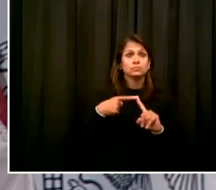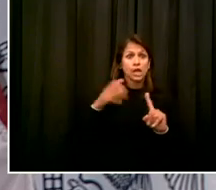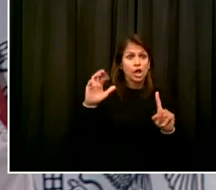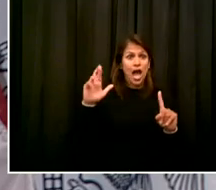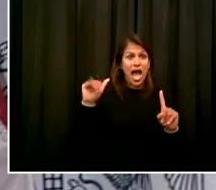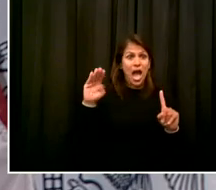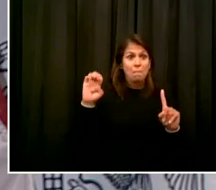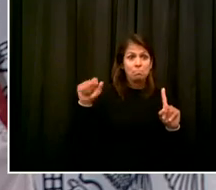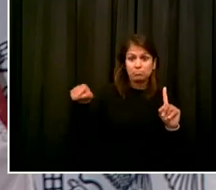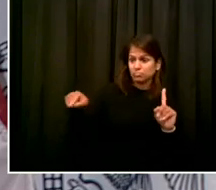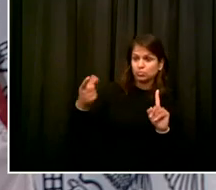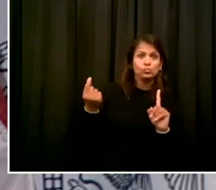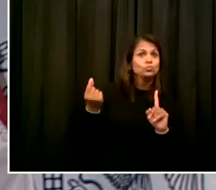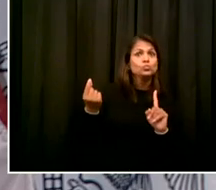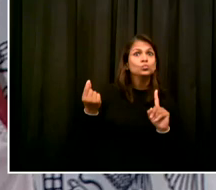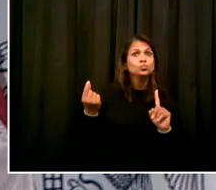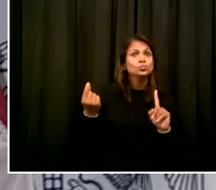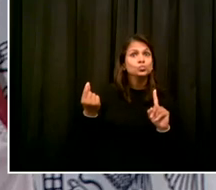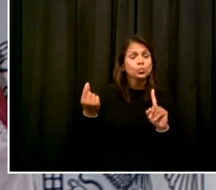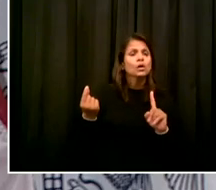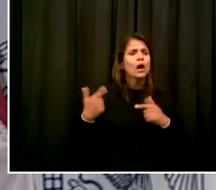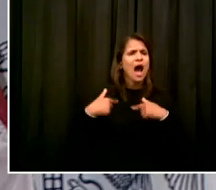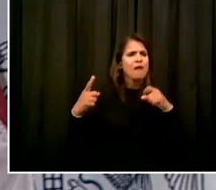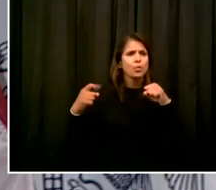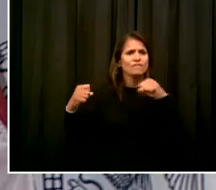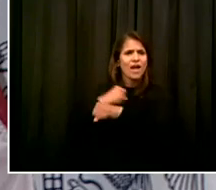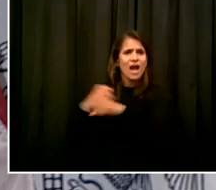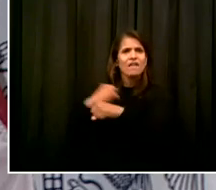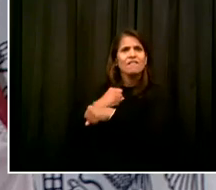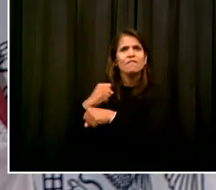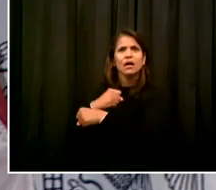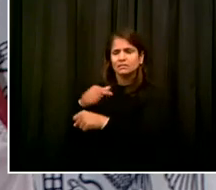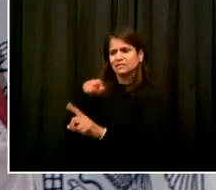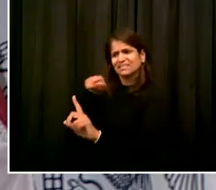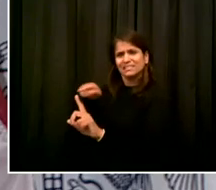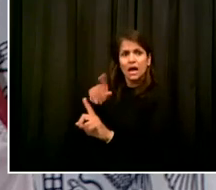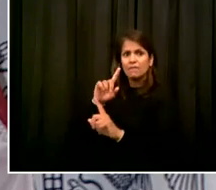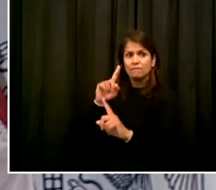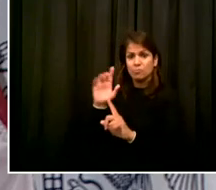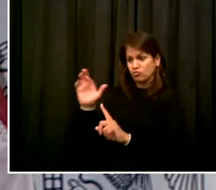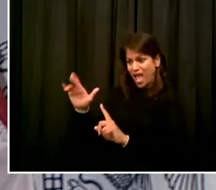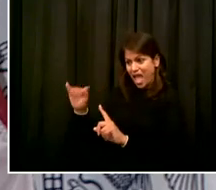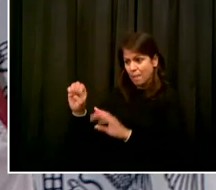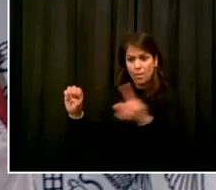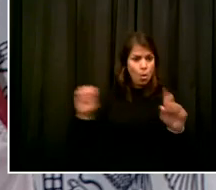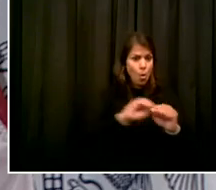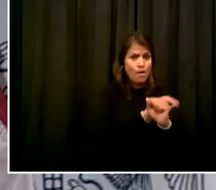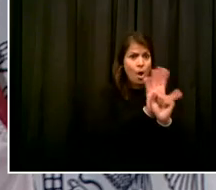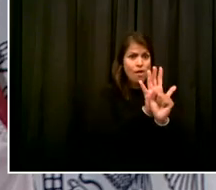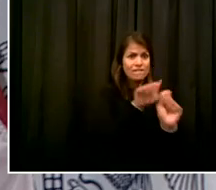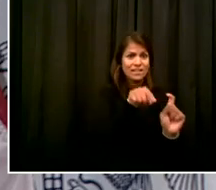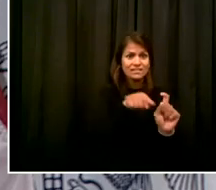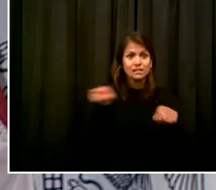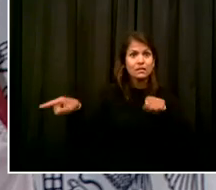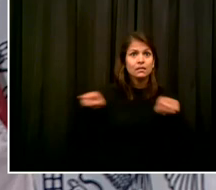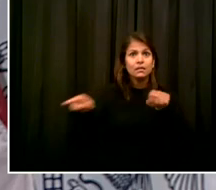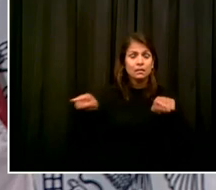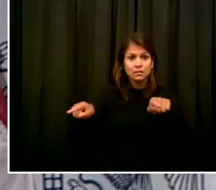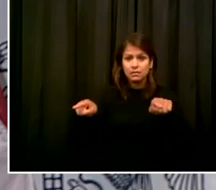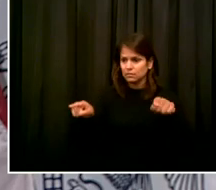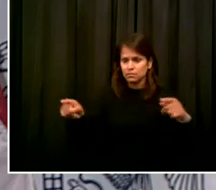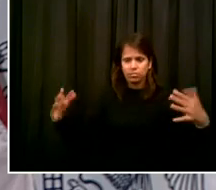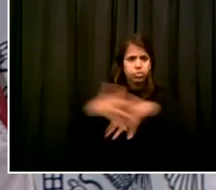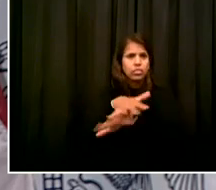have a perfect storm. It is a absolutely verifiable fact. We have never had a pandemic, an